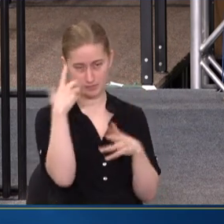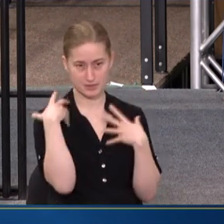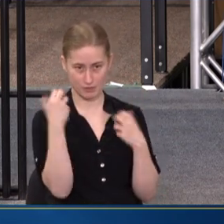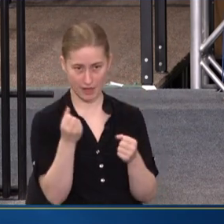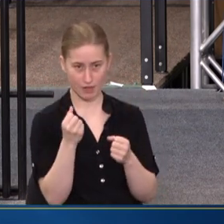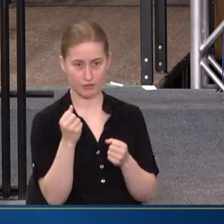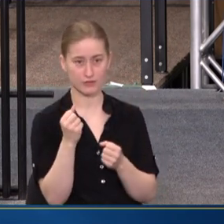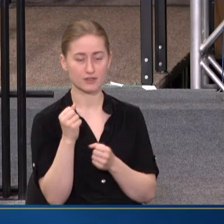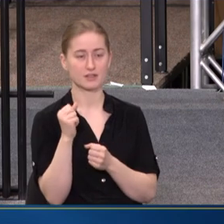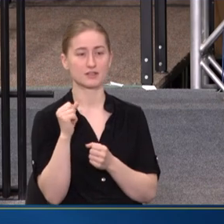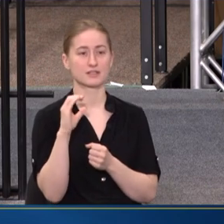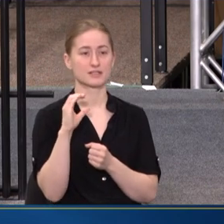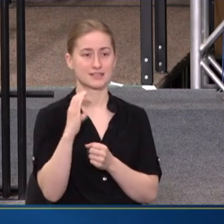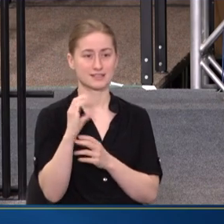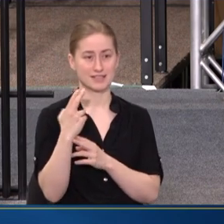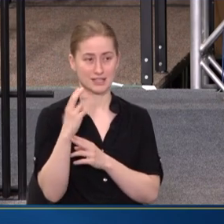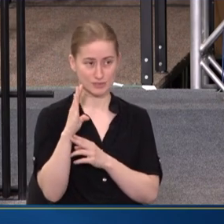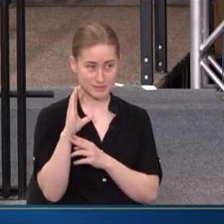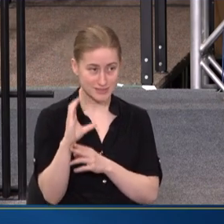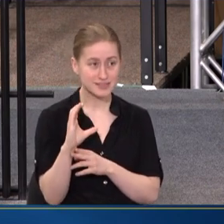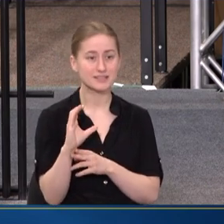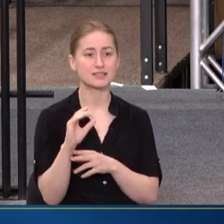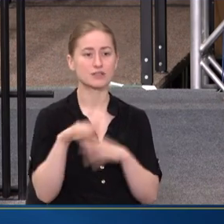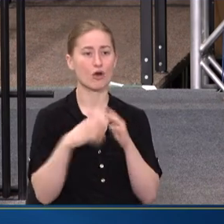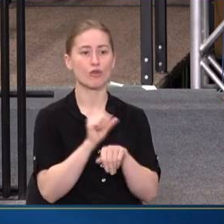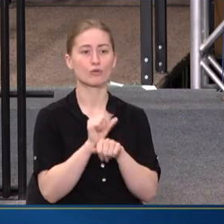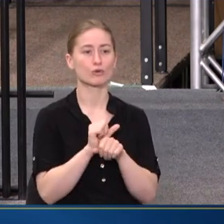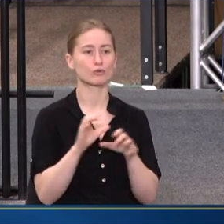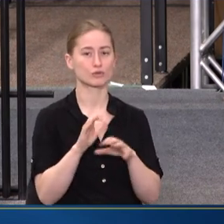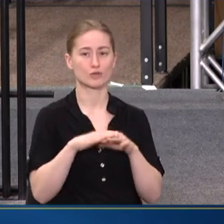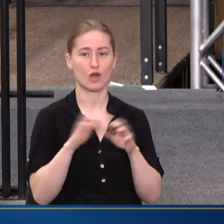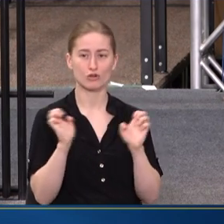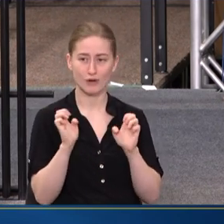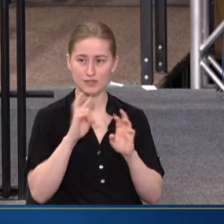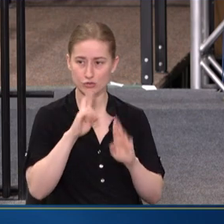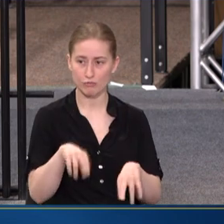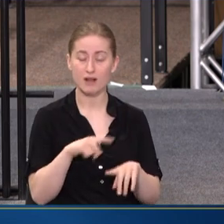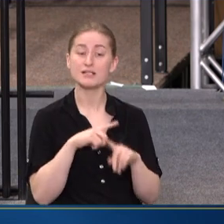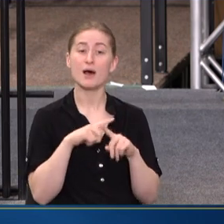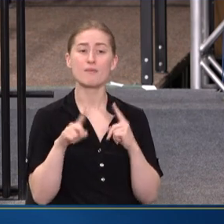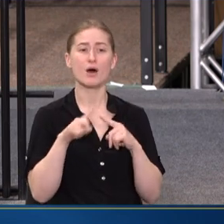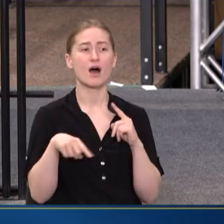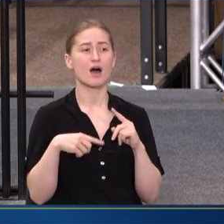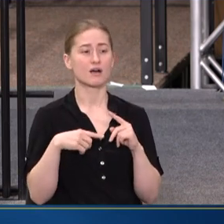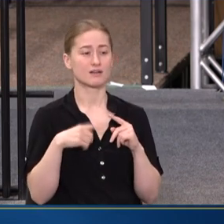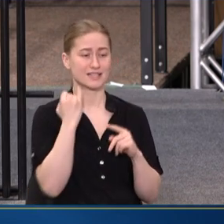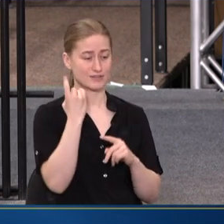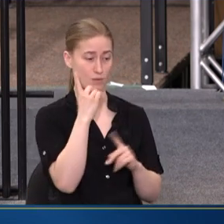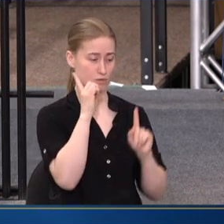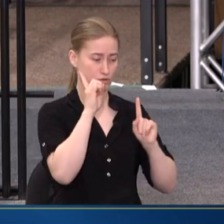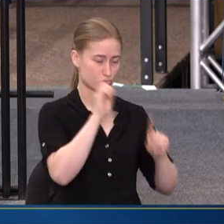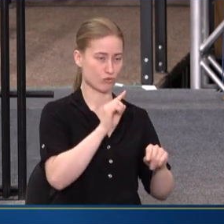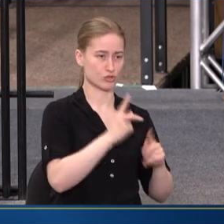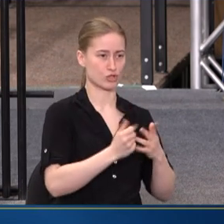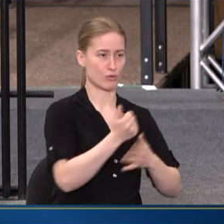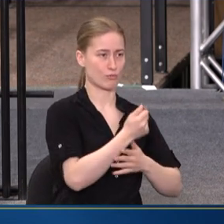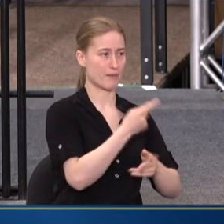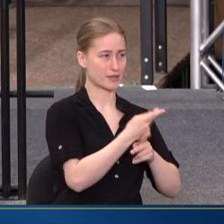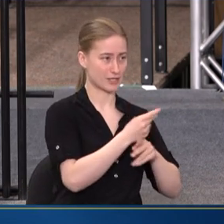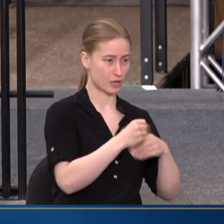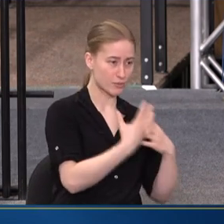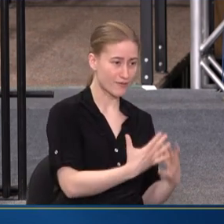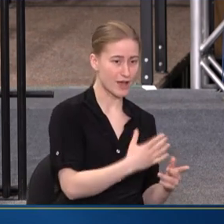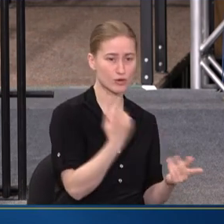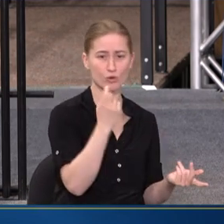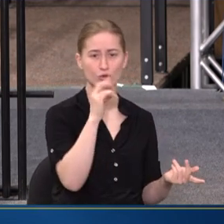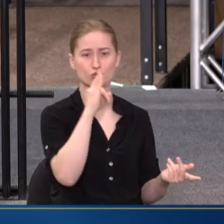CCBHES, ALL THE WORK WE'RE DOING ON CRISIS RESPONSE. BUT WHEN SOMEONE COMES TO THEIR PRIMARY CARE PROVIDER, WHEN SOMEONE COMES TO